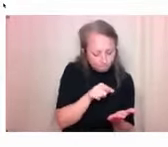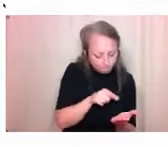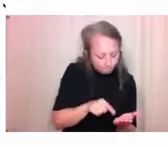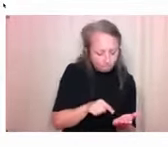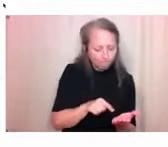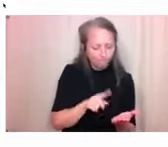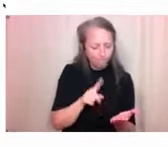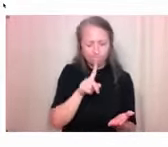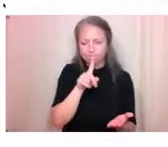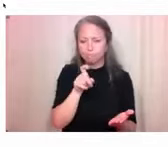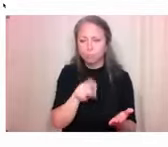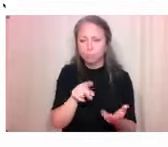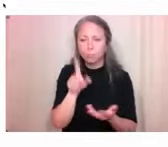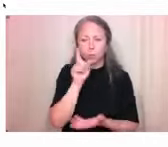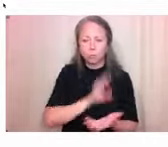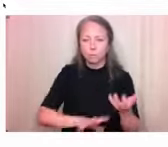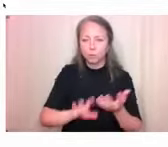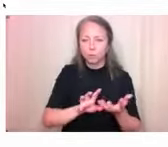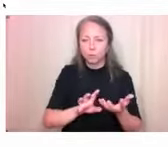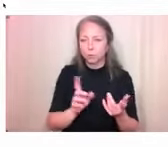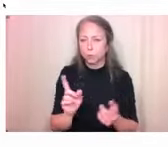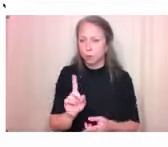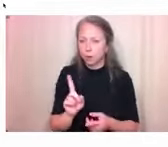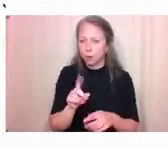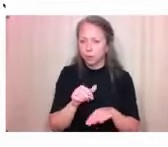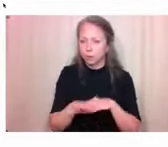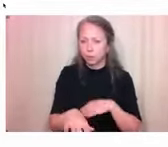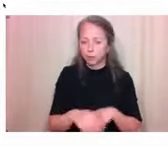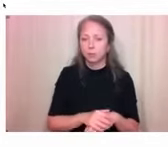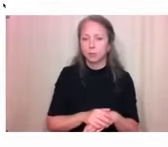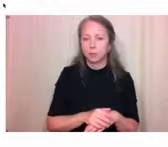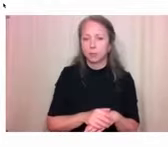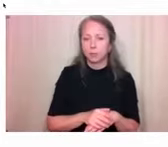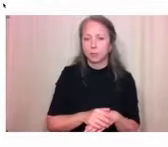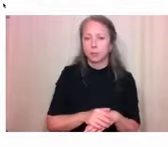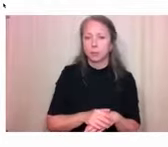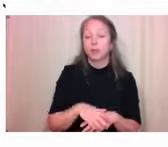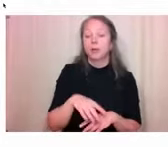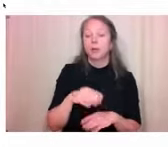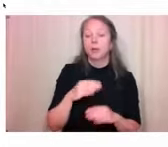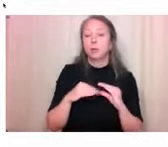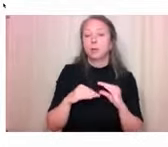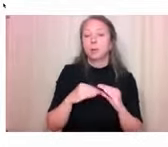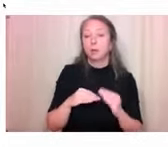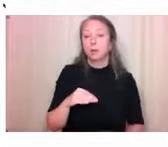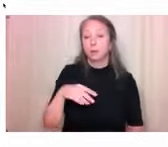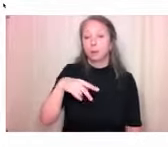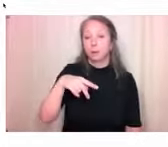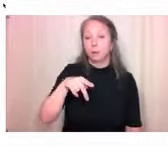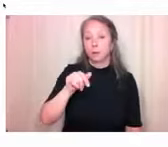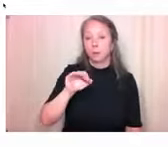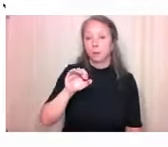Our email at peach at dell.ca is, you know, the contact information, like